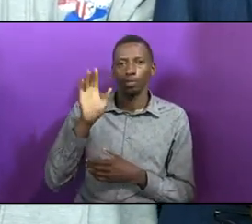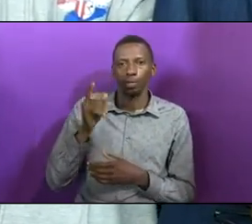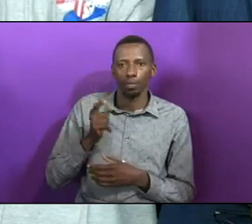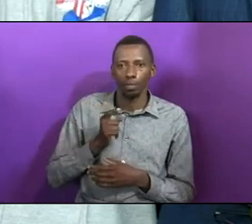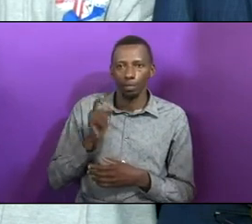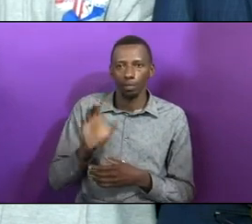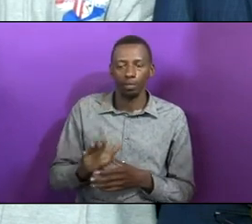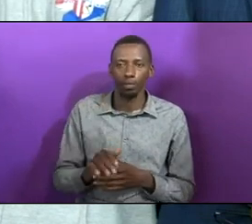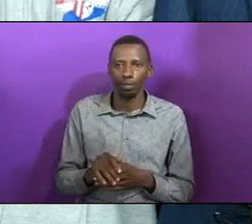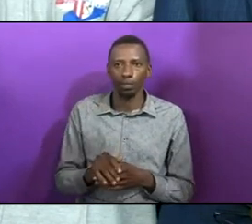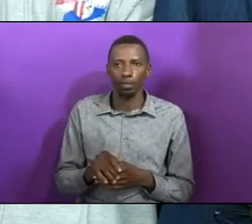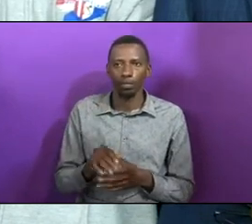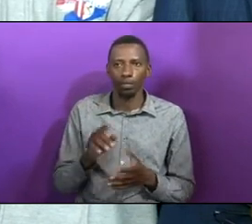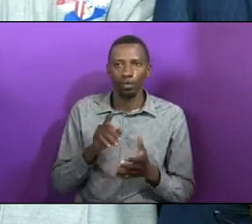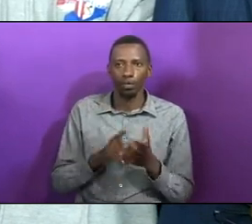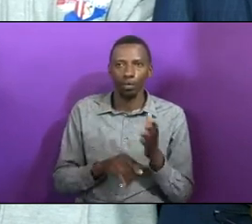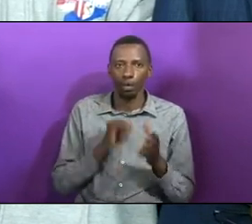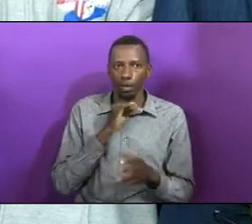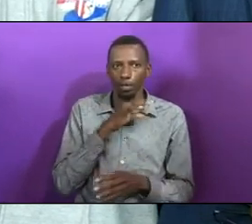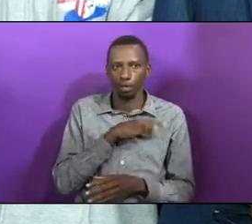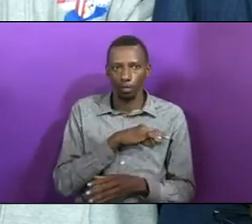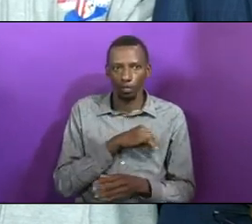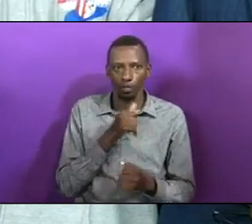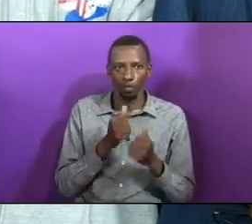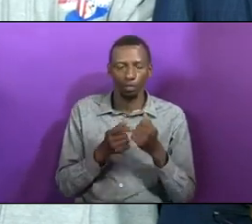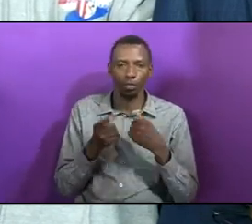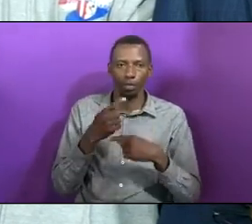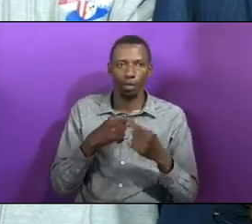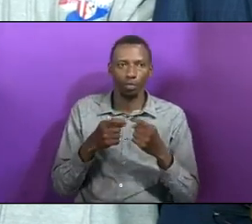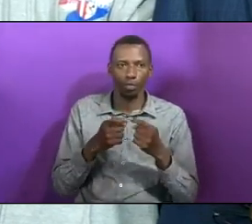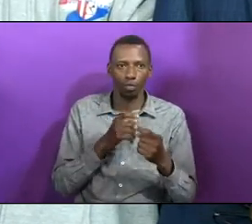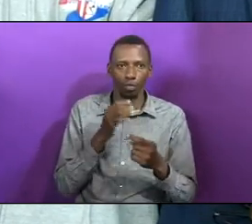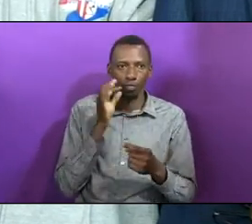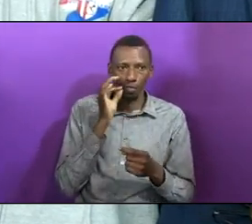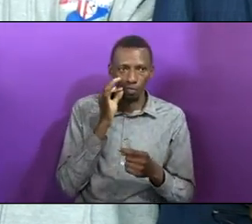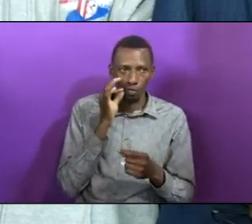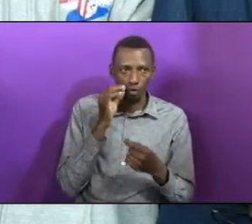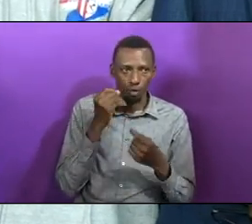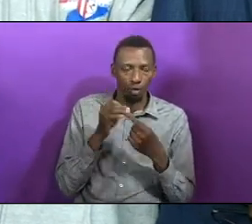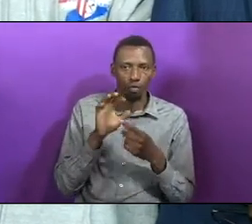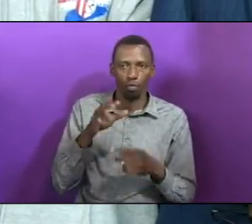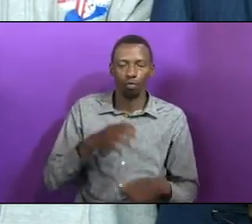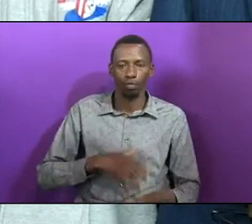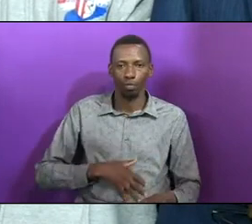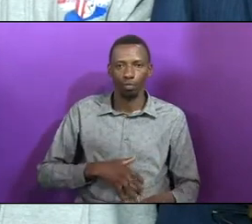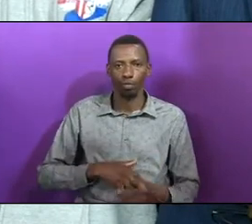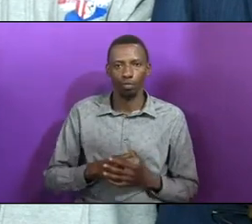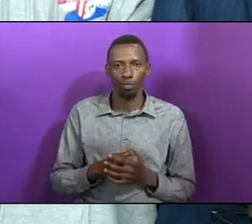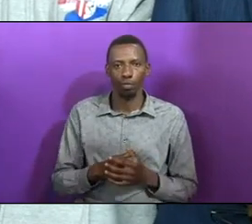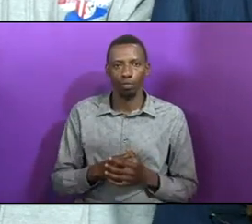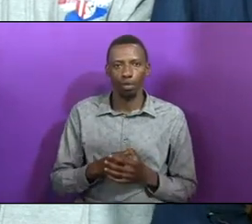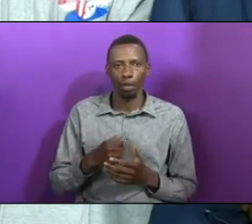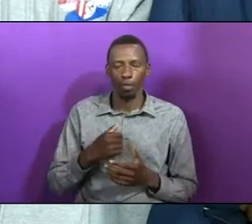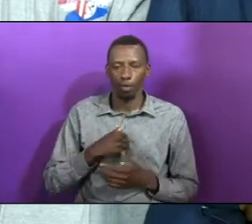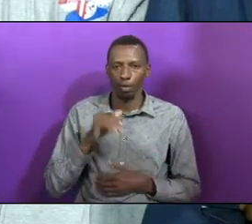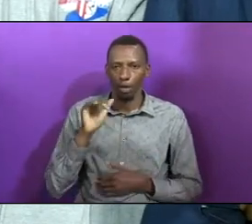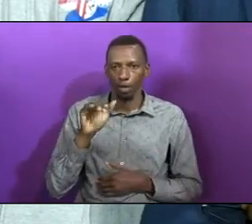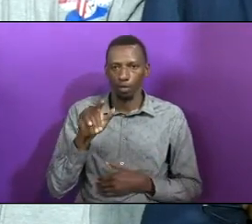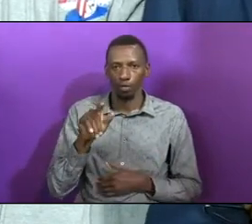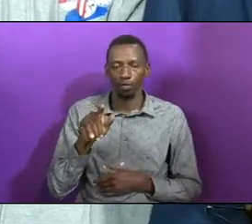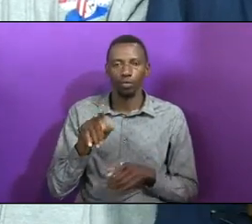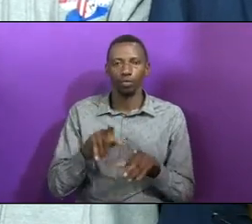fruit of your womb? I ask you, as I ask myself, because I too am a mother.